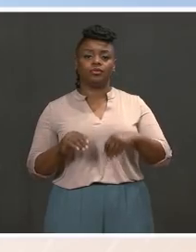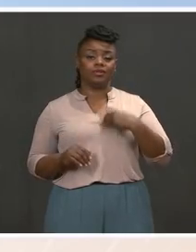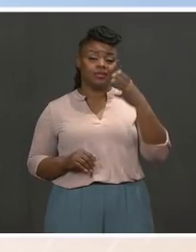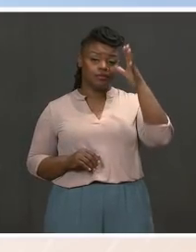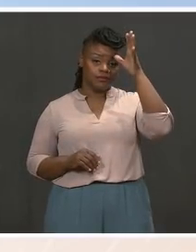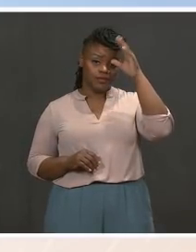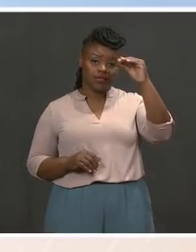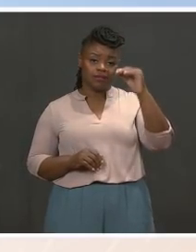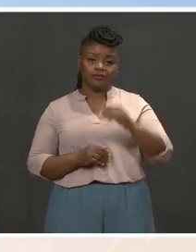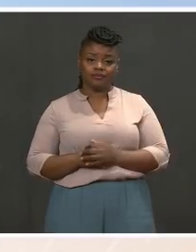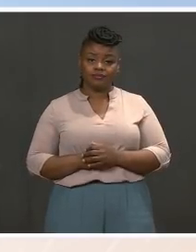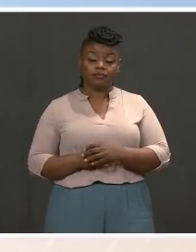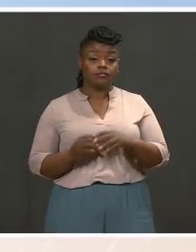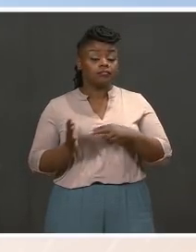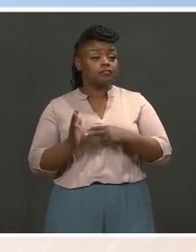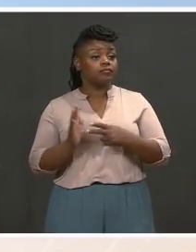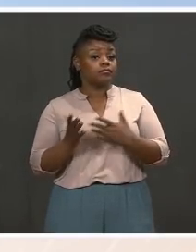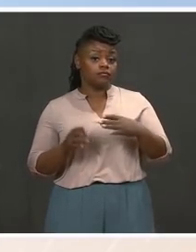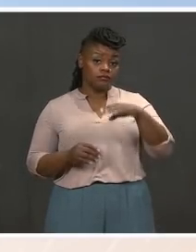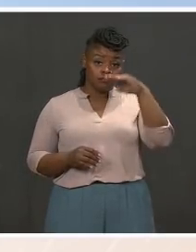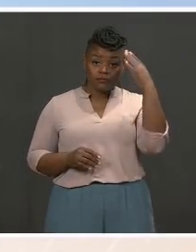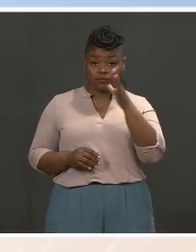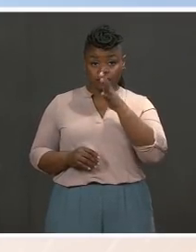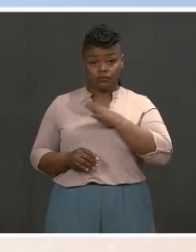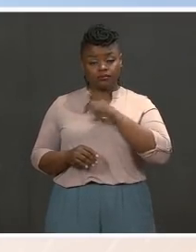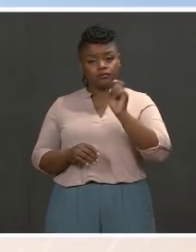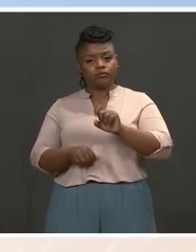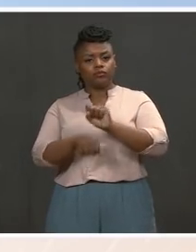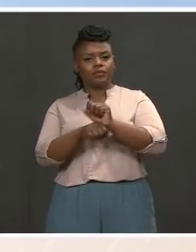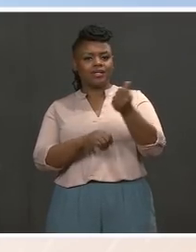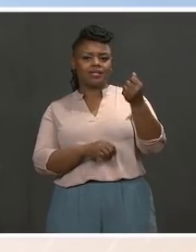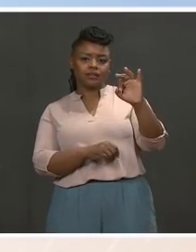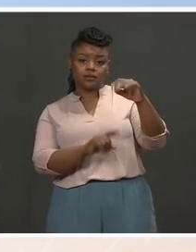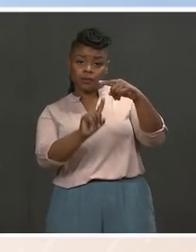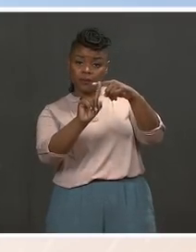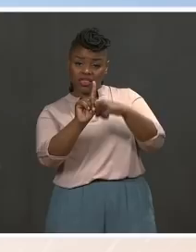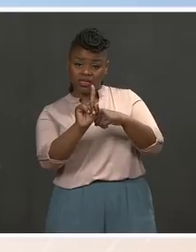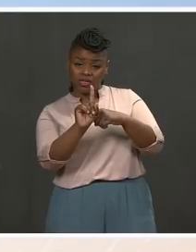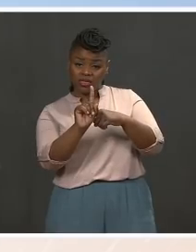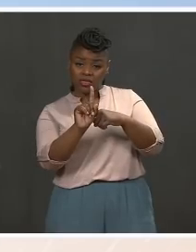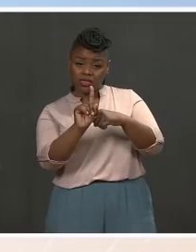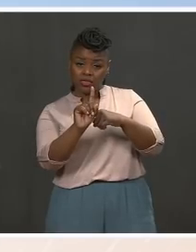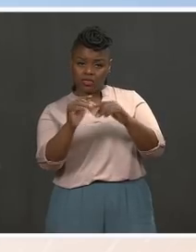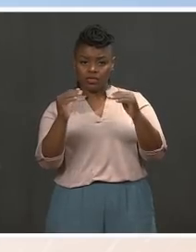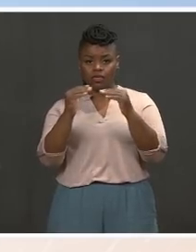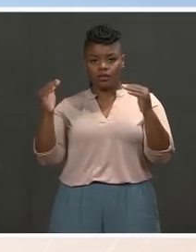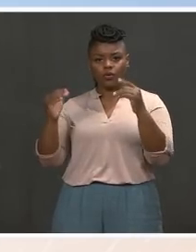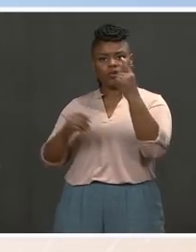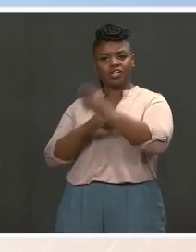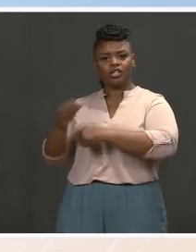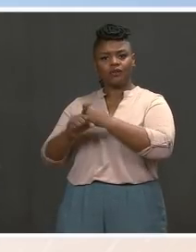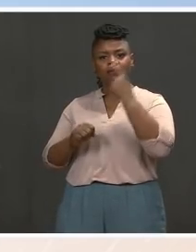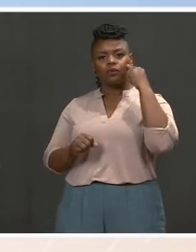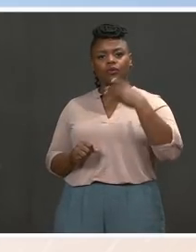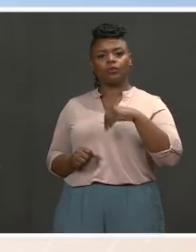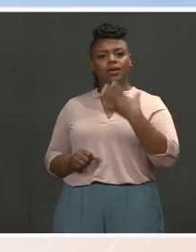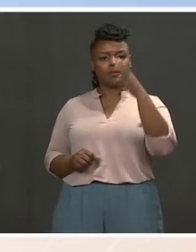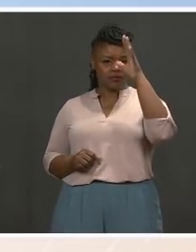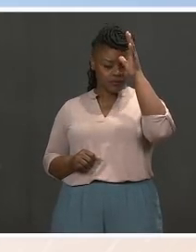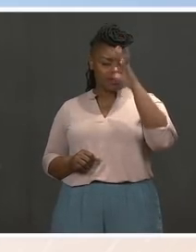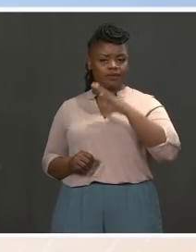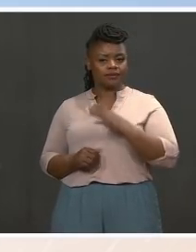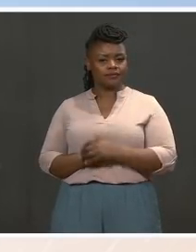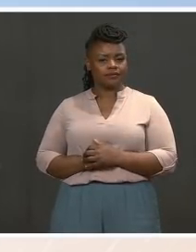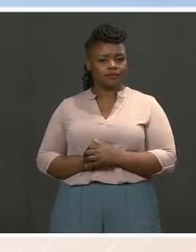So a black woman must work around 19 months to earn what a white man would earn in one year. For a Hispanic woman, that is almost 22